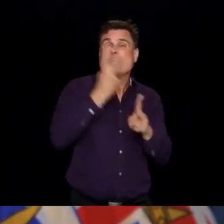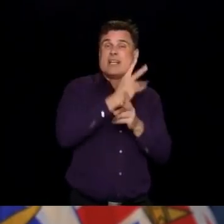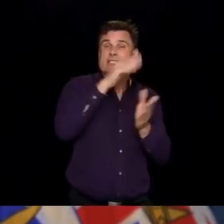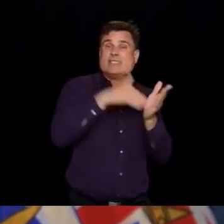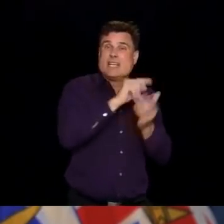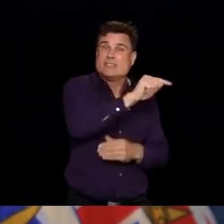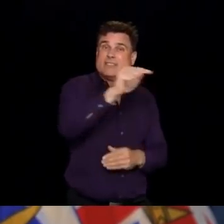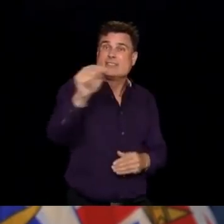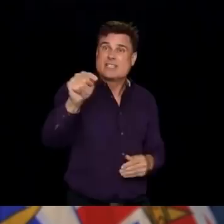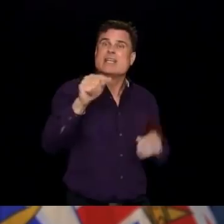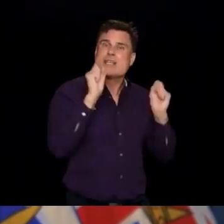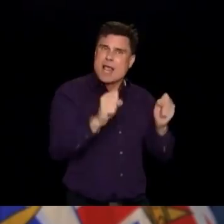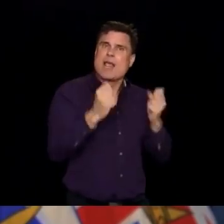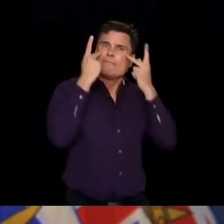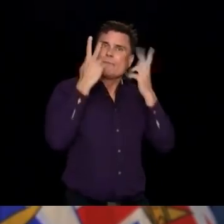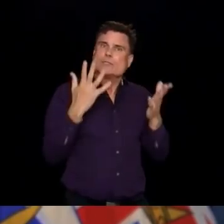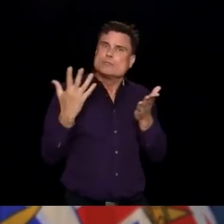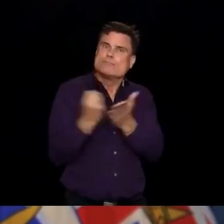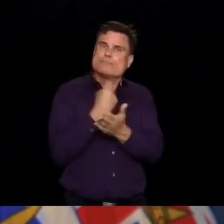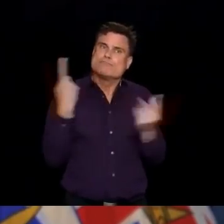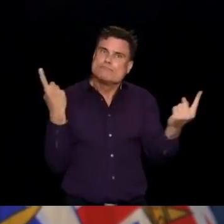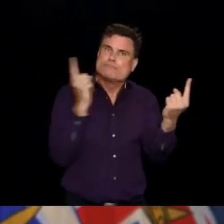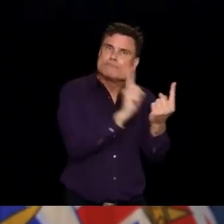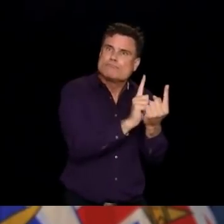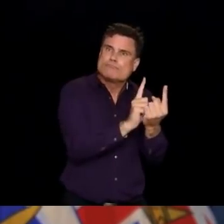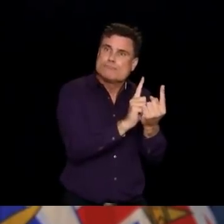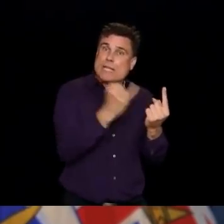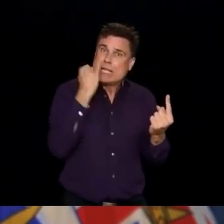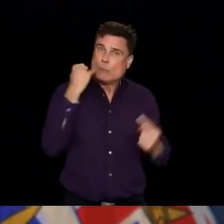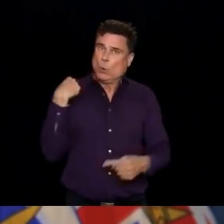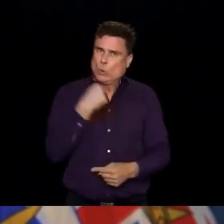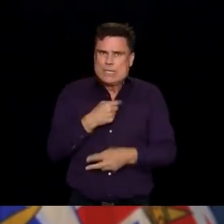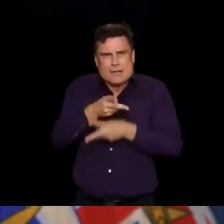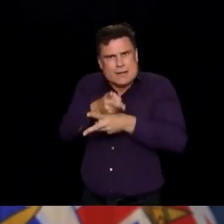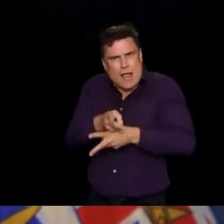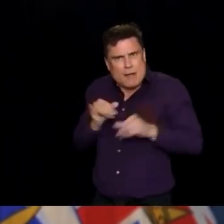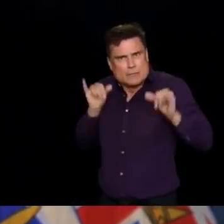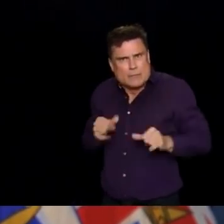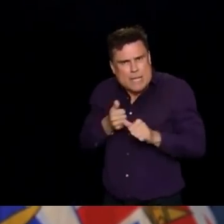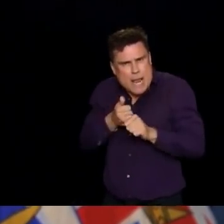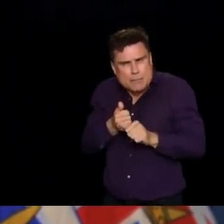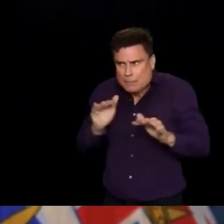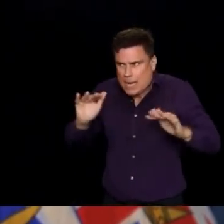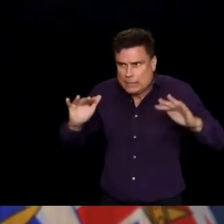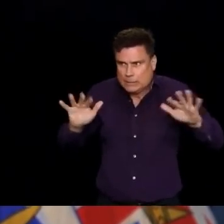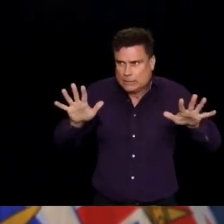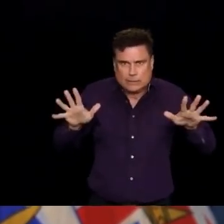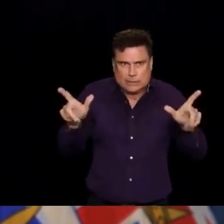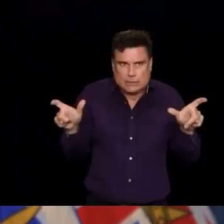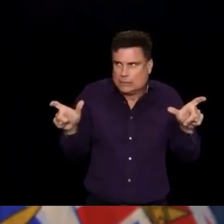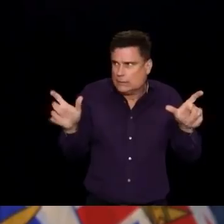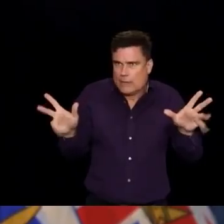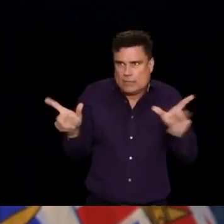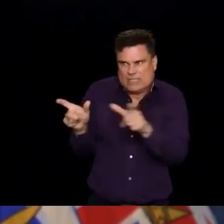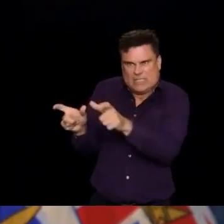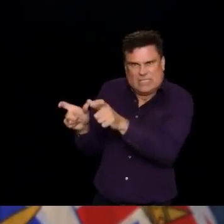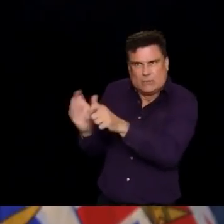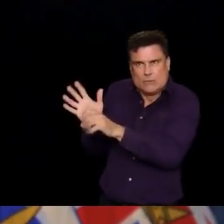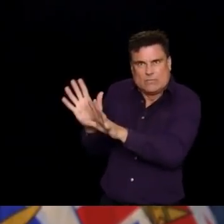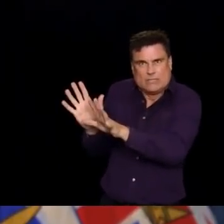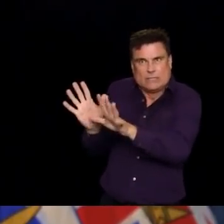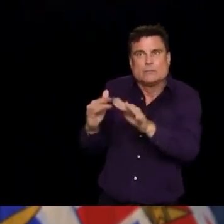vulnerable and our loved ones. We are in this together. But our public health teams are monitoring and managing